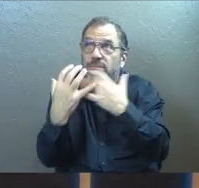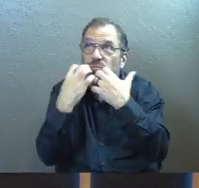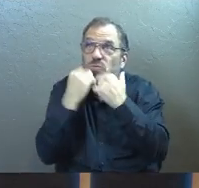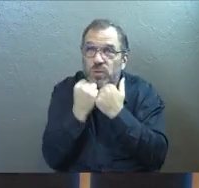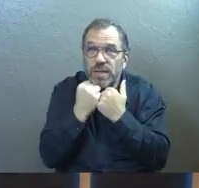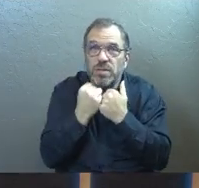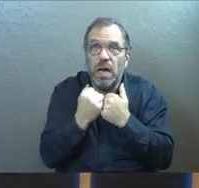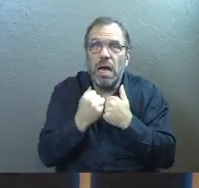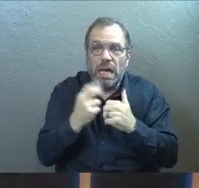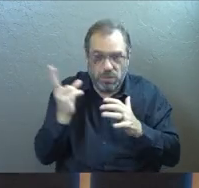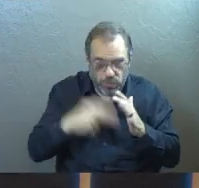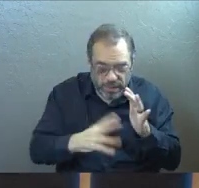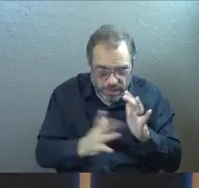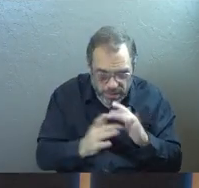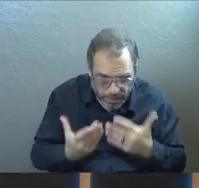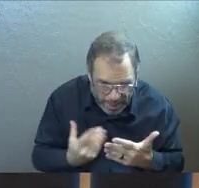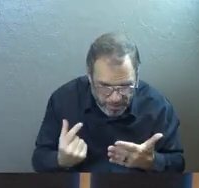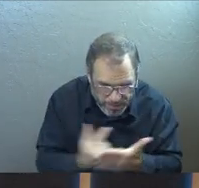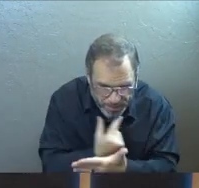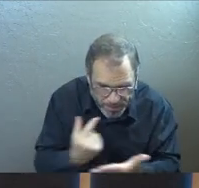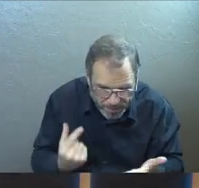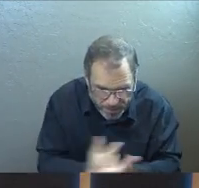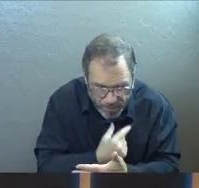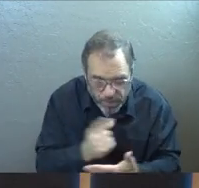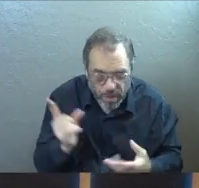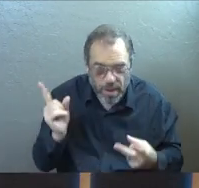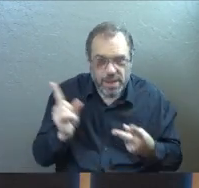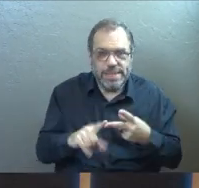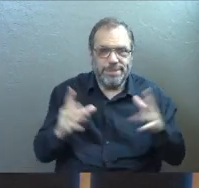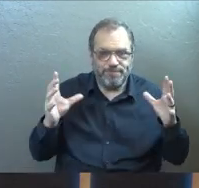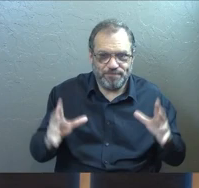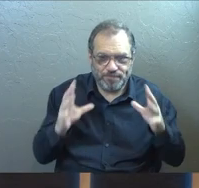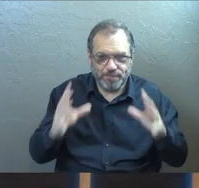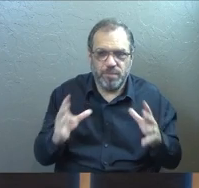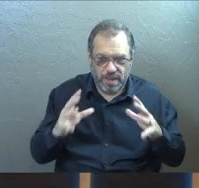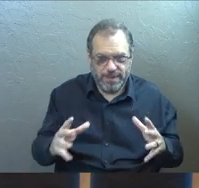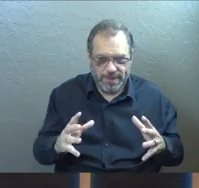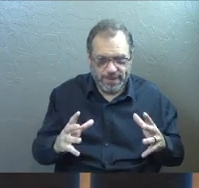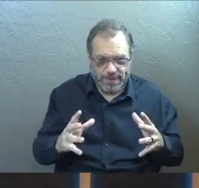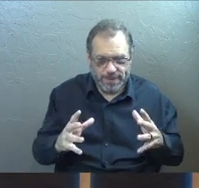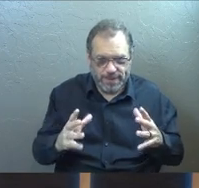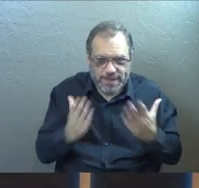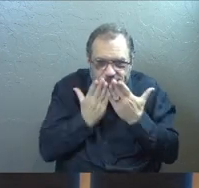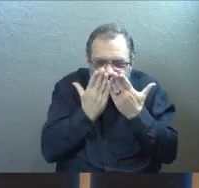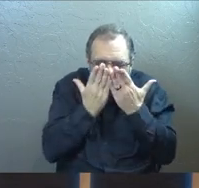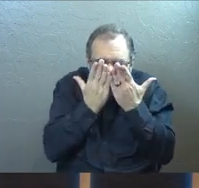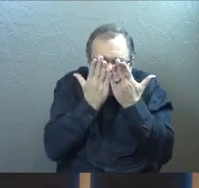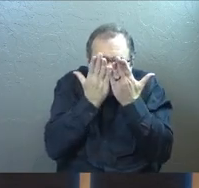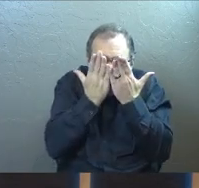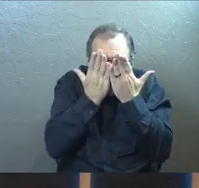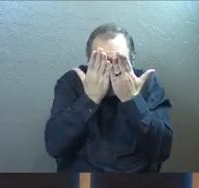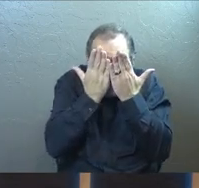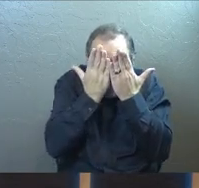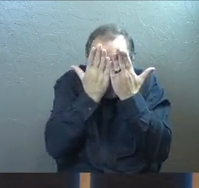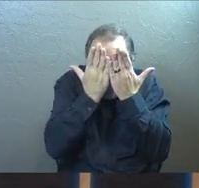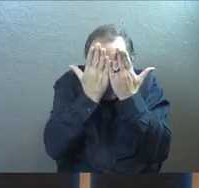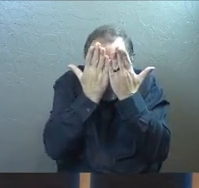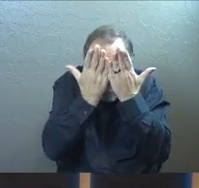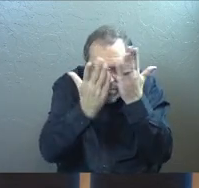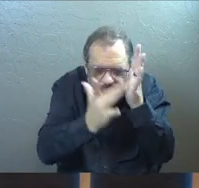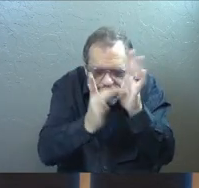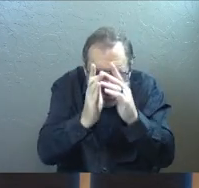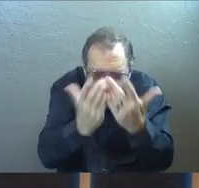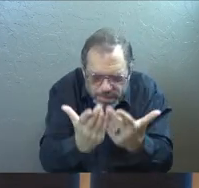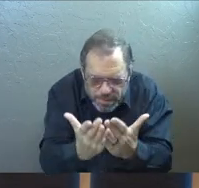going back and reading the words of the gospels again and just devouring Jesus' words to you all over